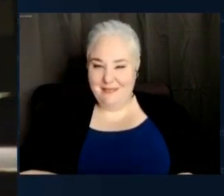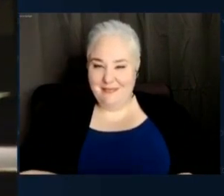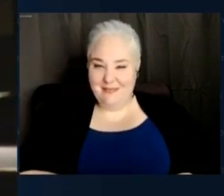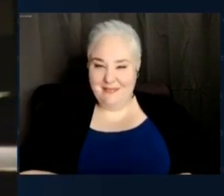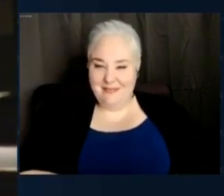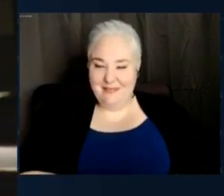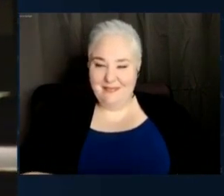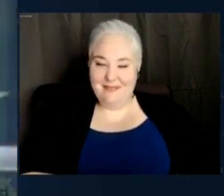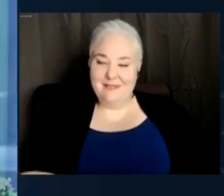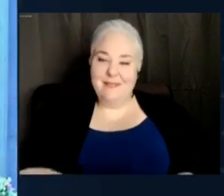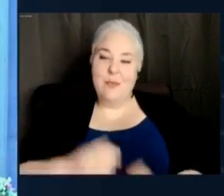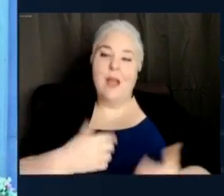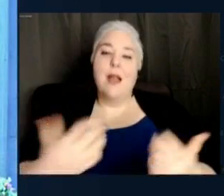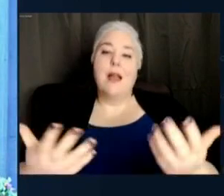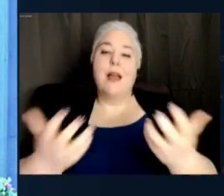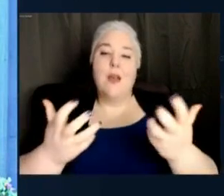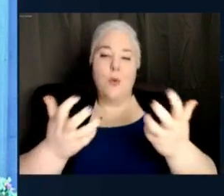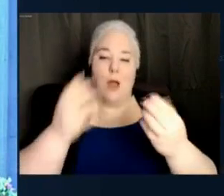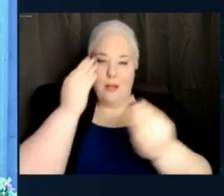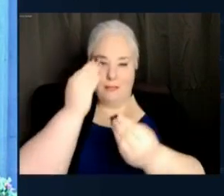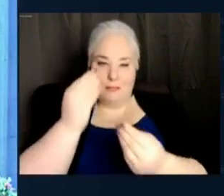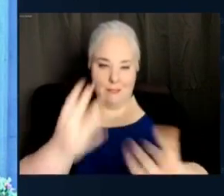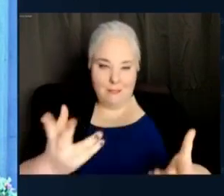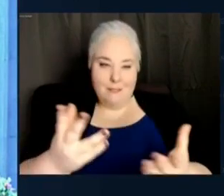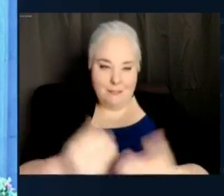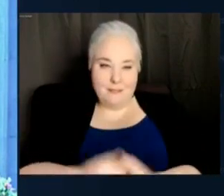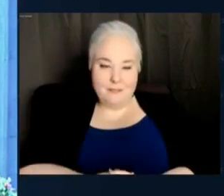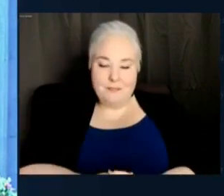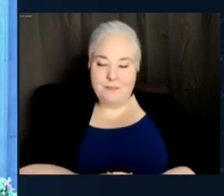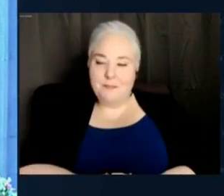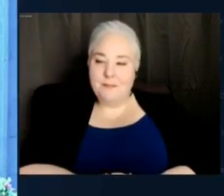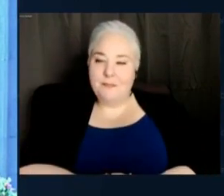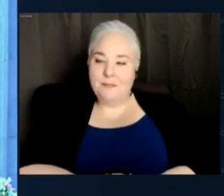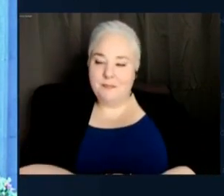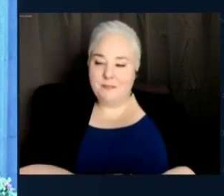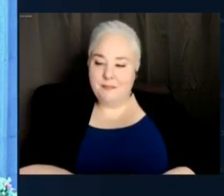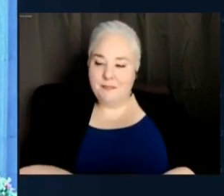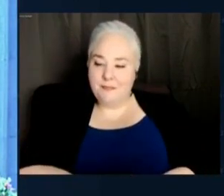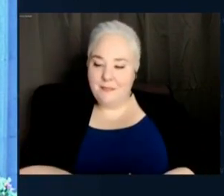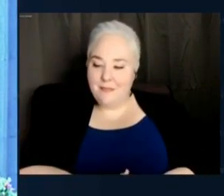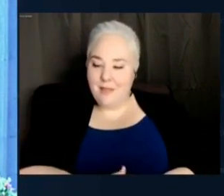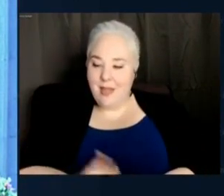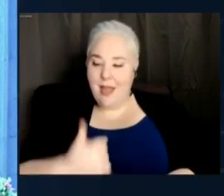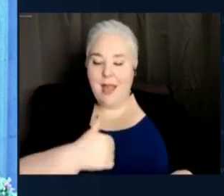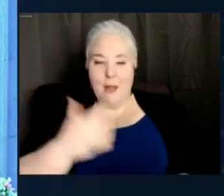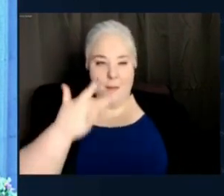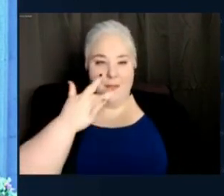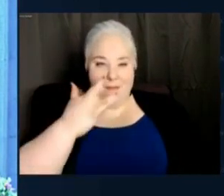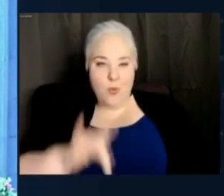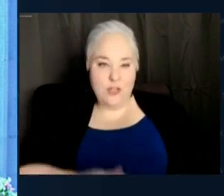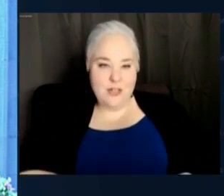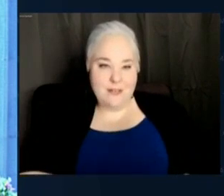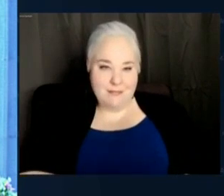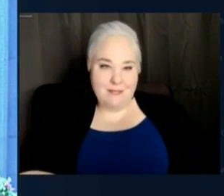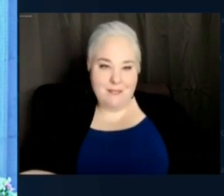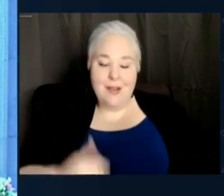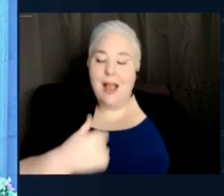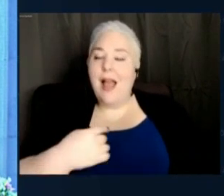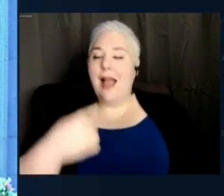I just want to say in closing, I am so fortunate. I said at the very top that I was grateful.